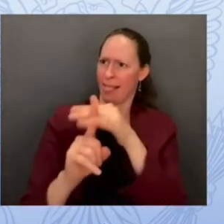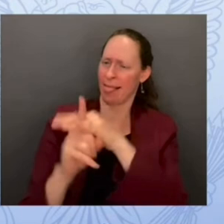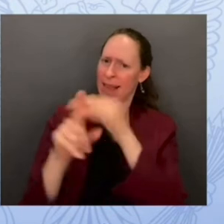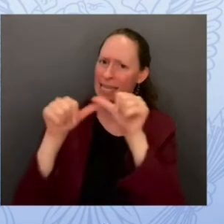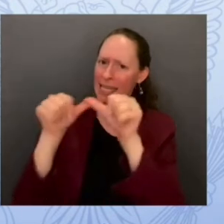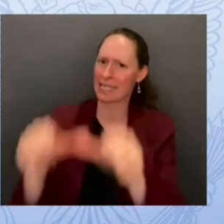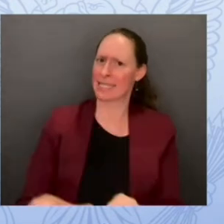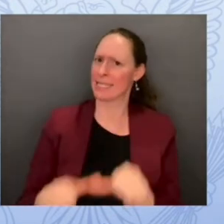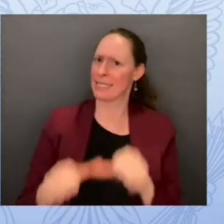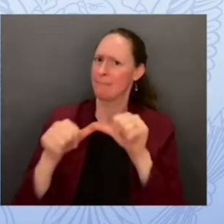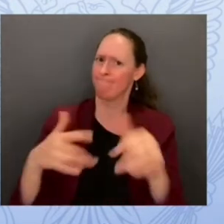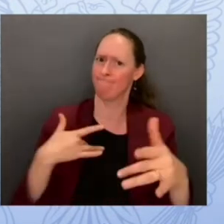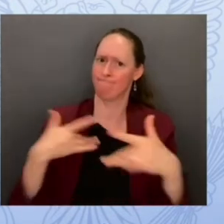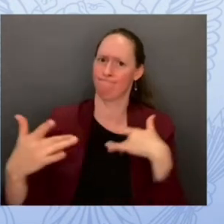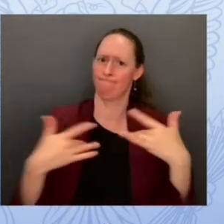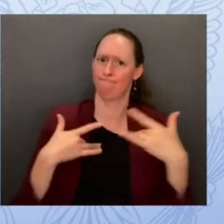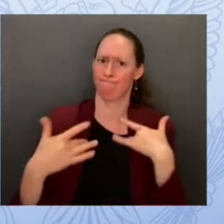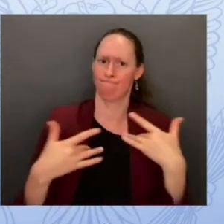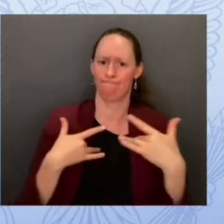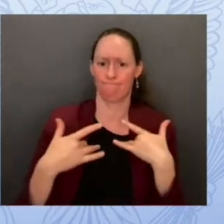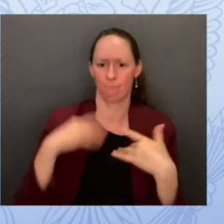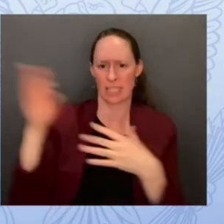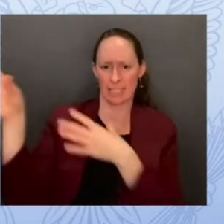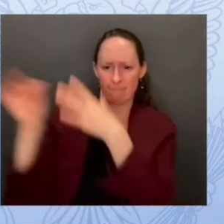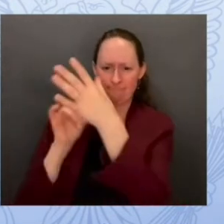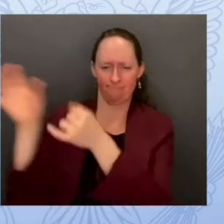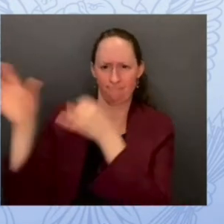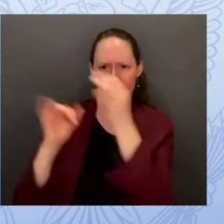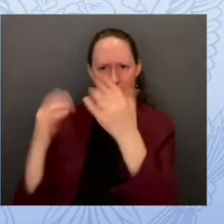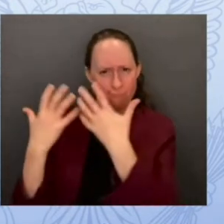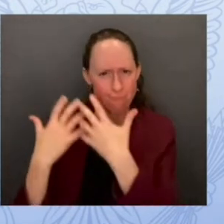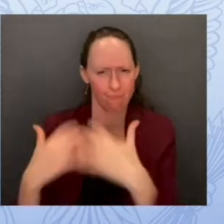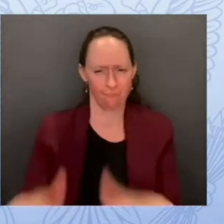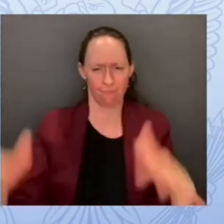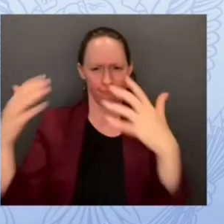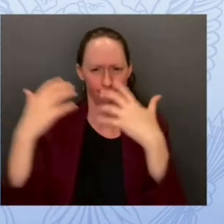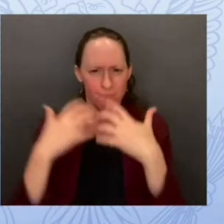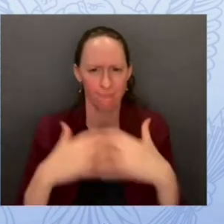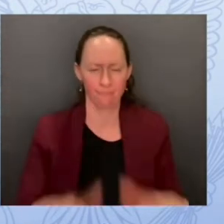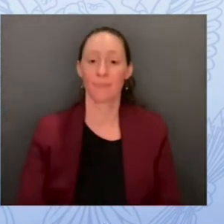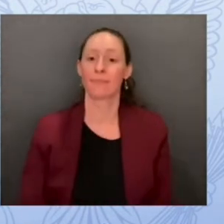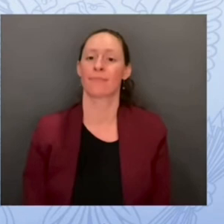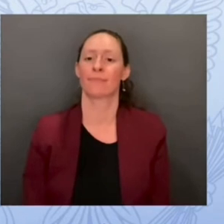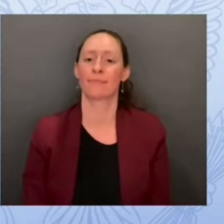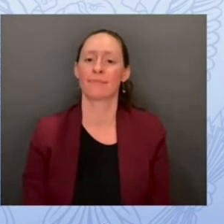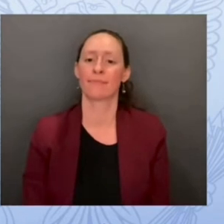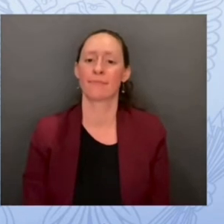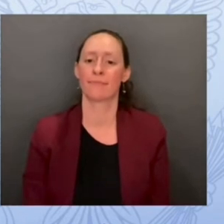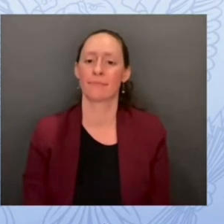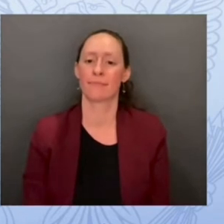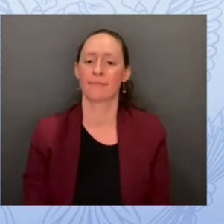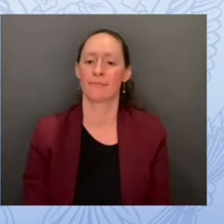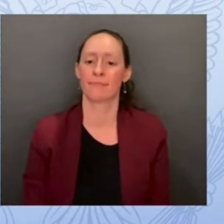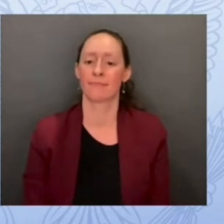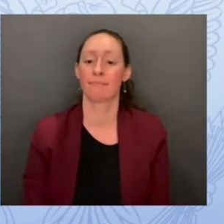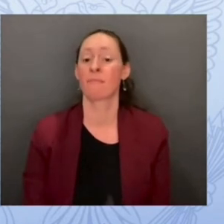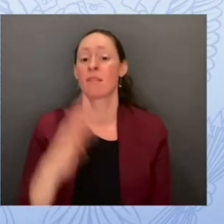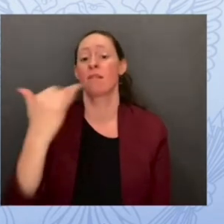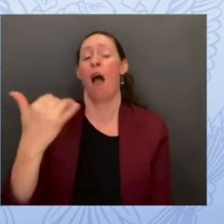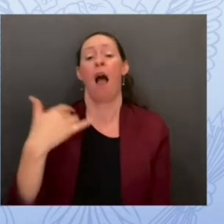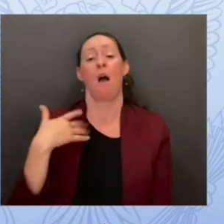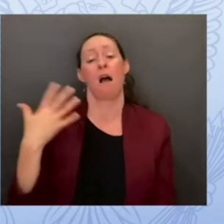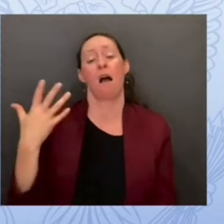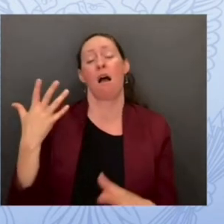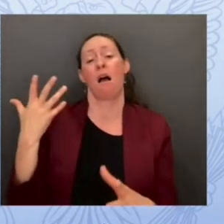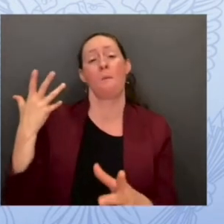to work you know stepping back for a second uh core to google's mission of organizing the